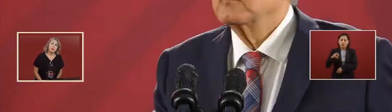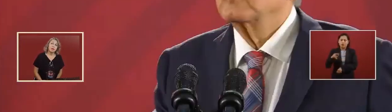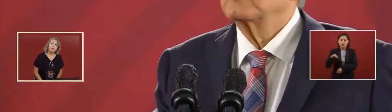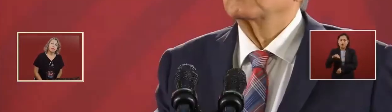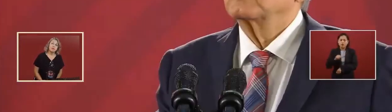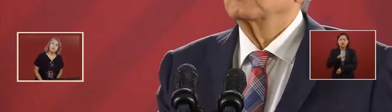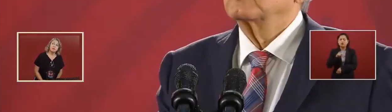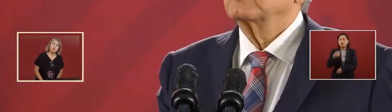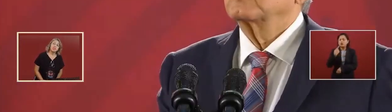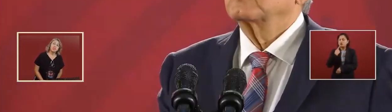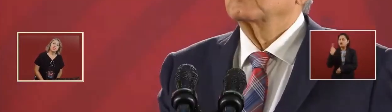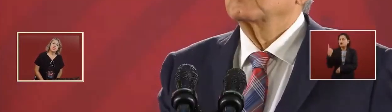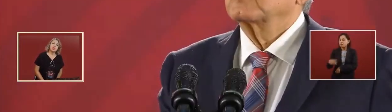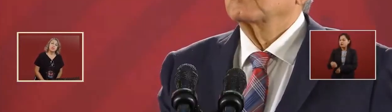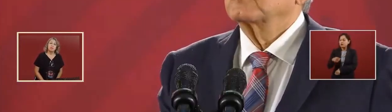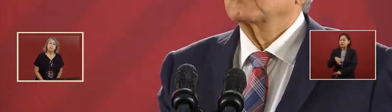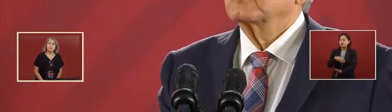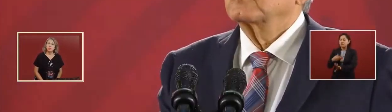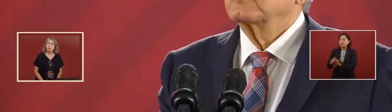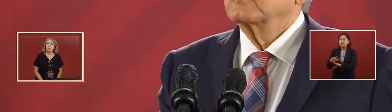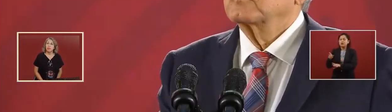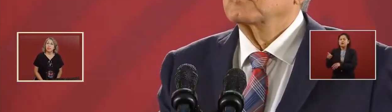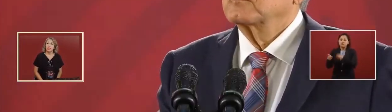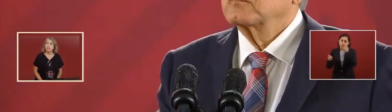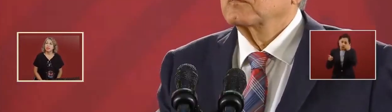republic at that time from Veracruz.